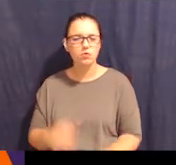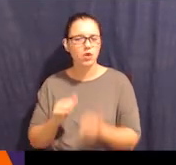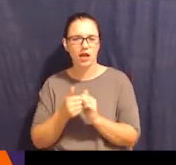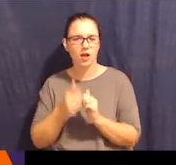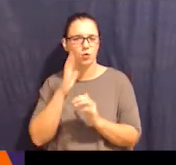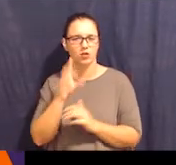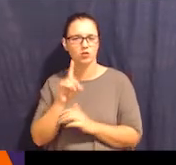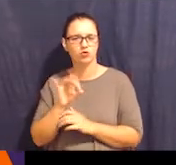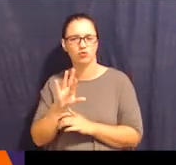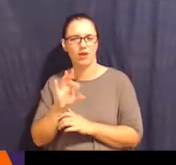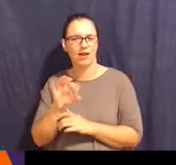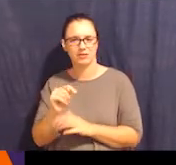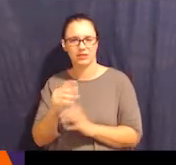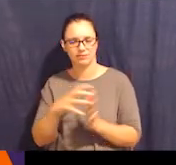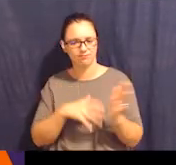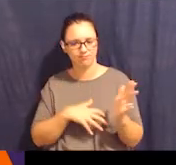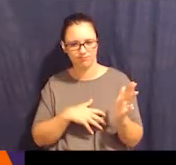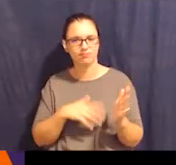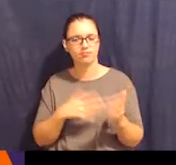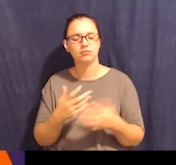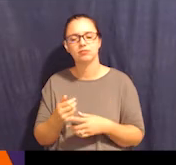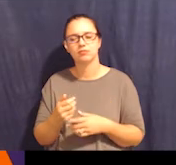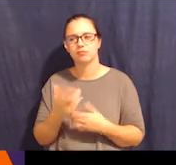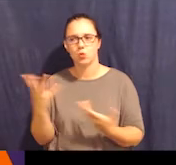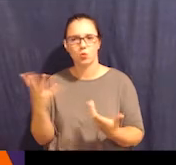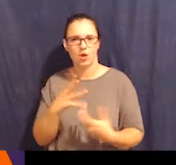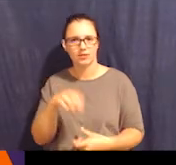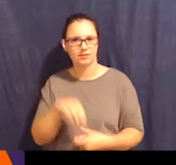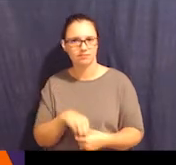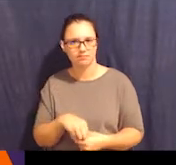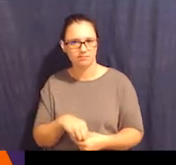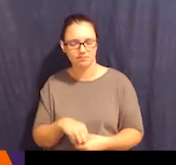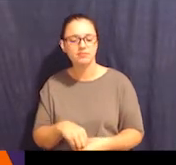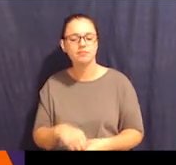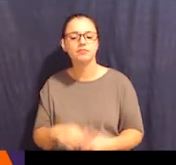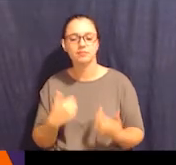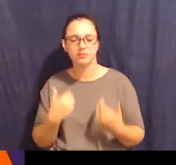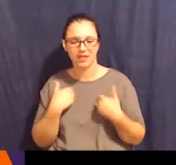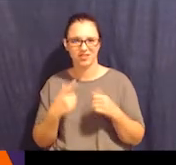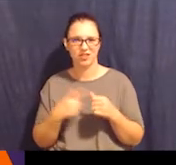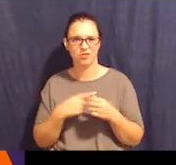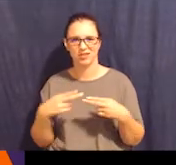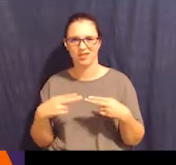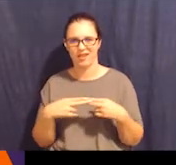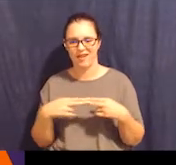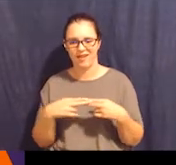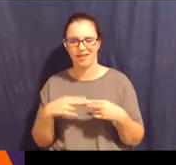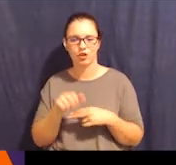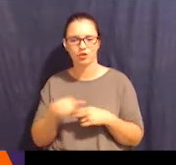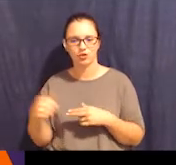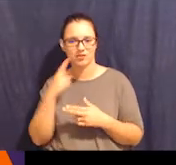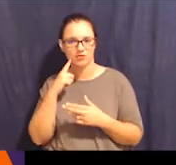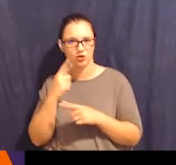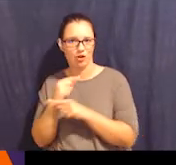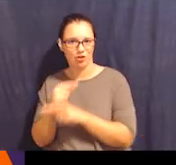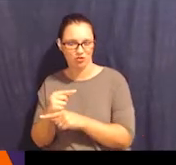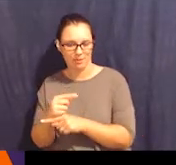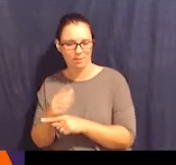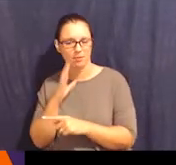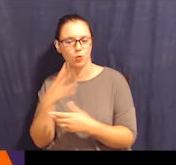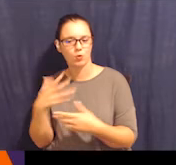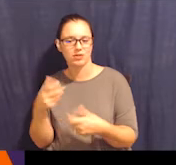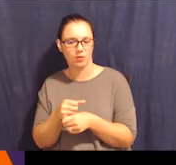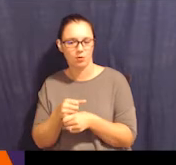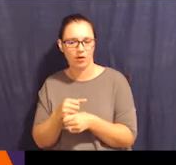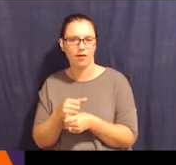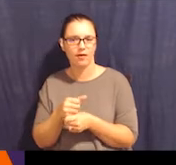it? I have the first slide, Alternatives to Guardianship, and I'm going to summarize some of the things that we talked about earlier. I'm really